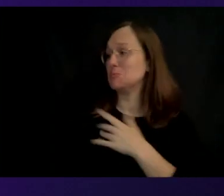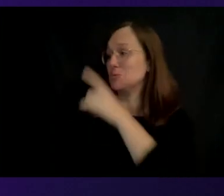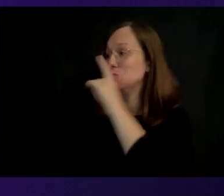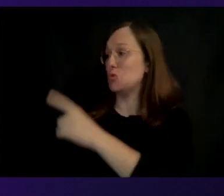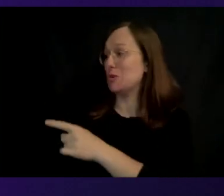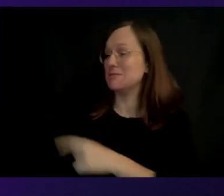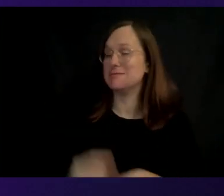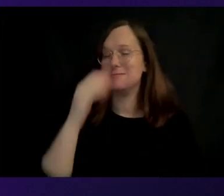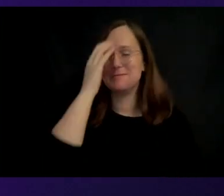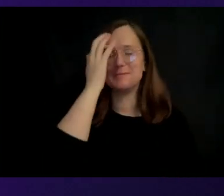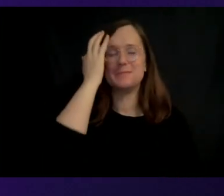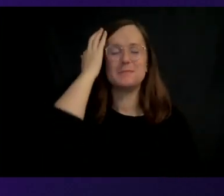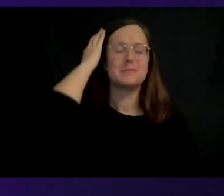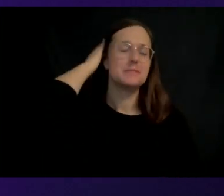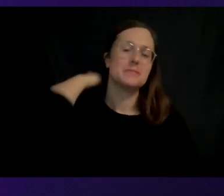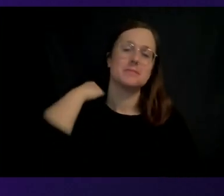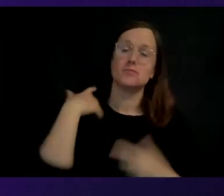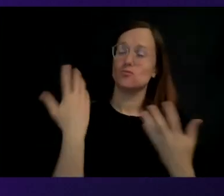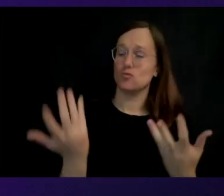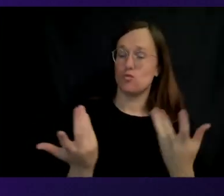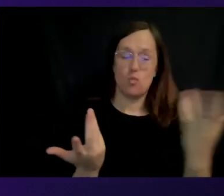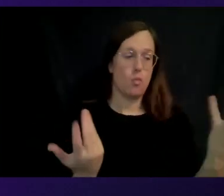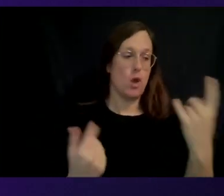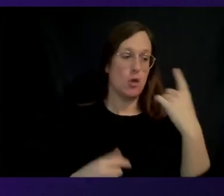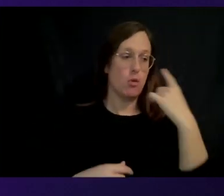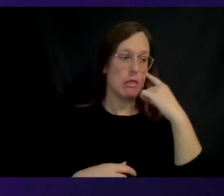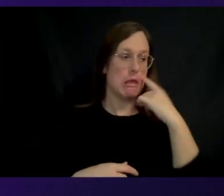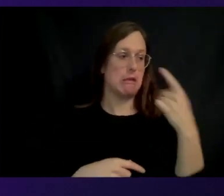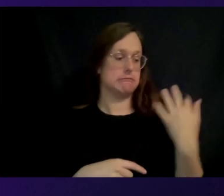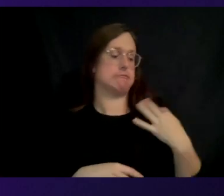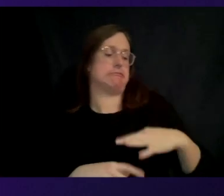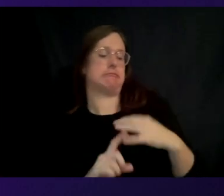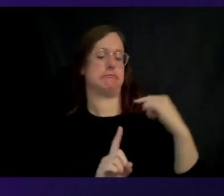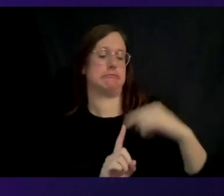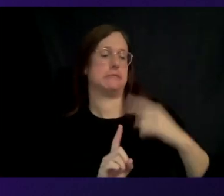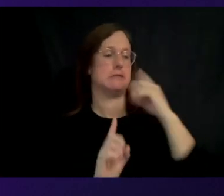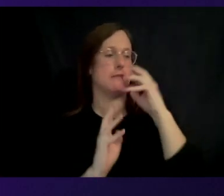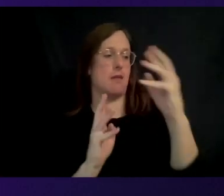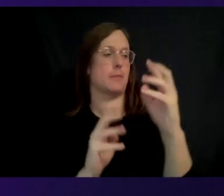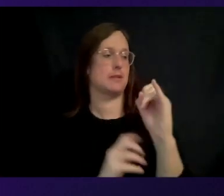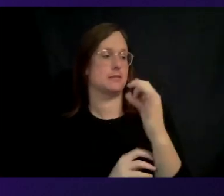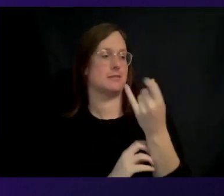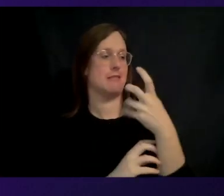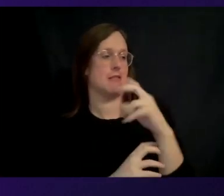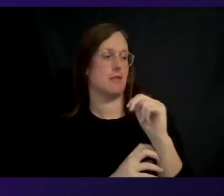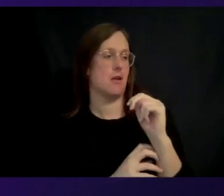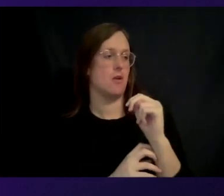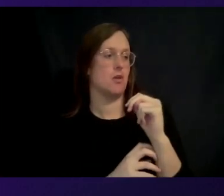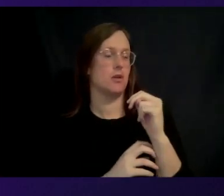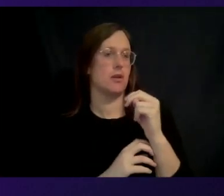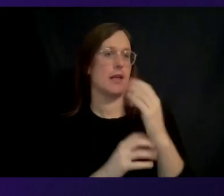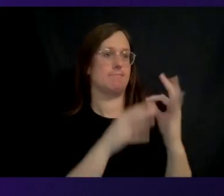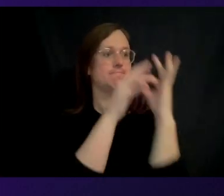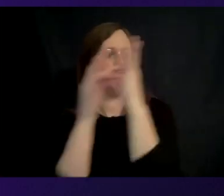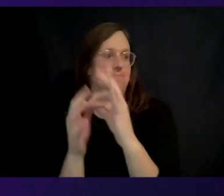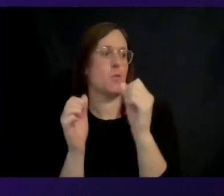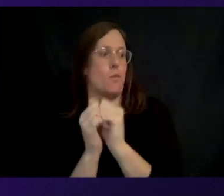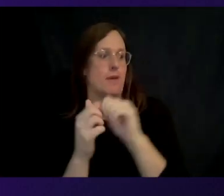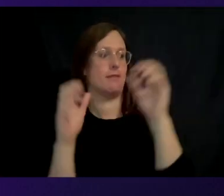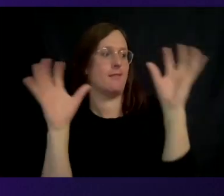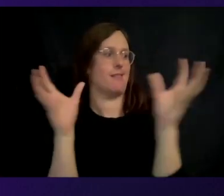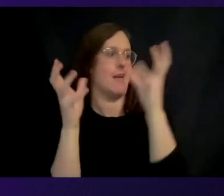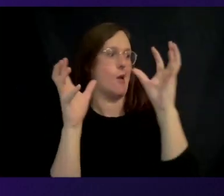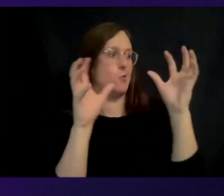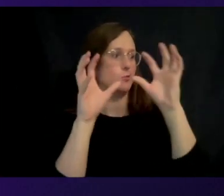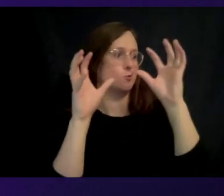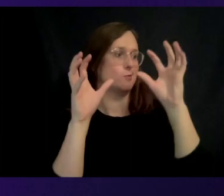So Gary, what do you think are the advantages actually of developing silicon as part of being a cloud company? We talked about how complex it's doing